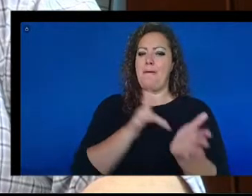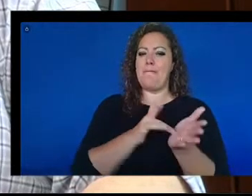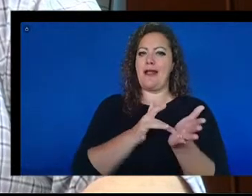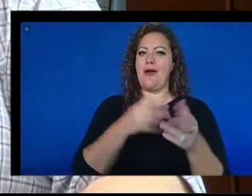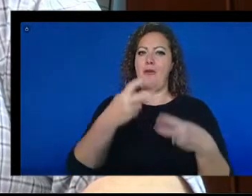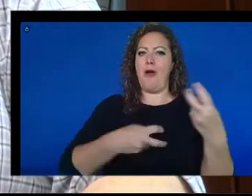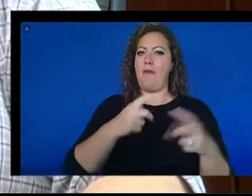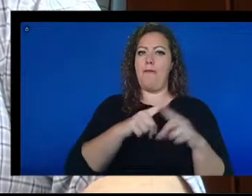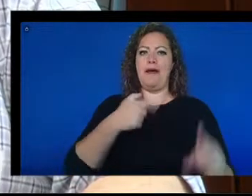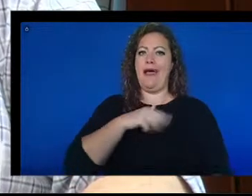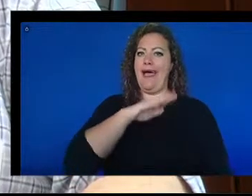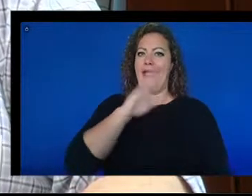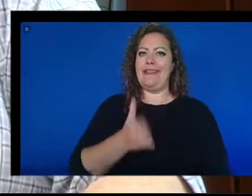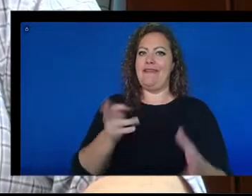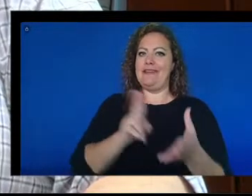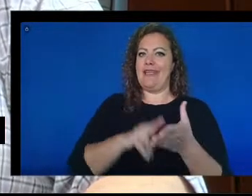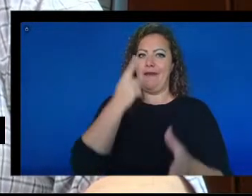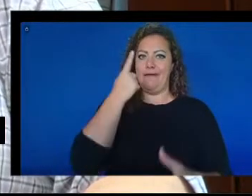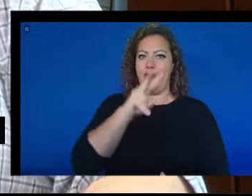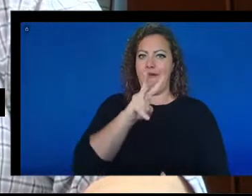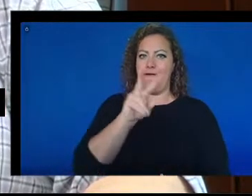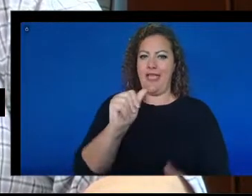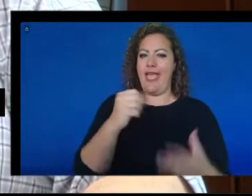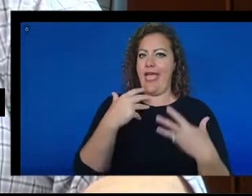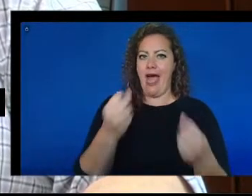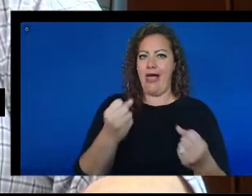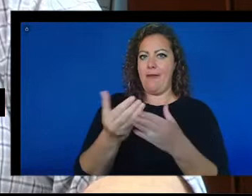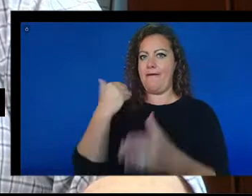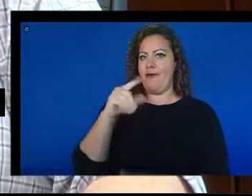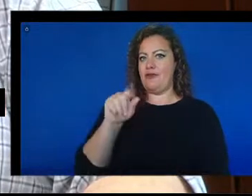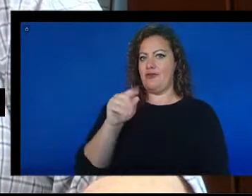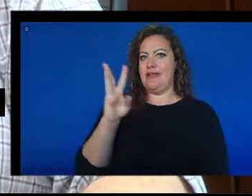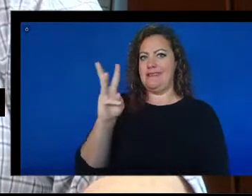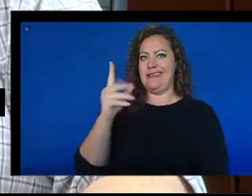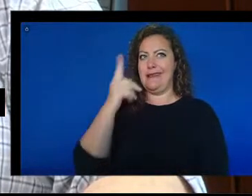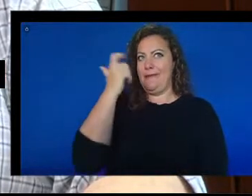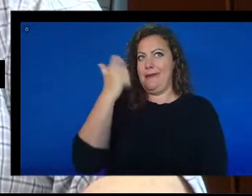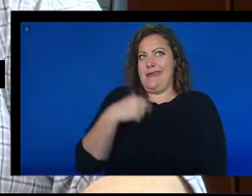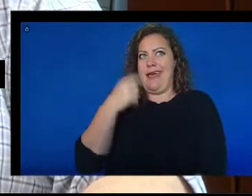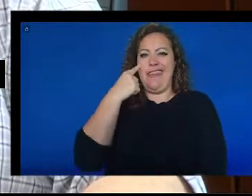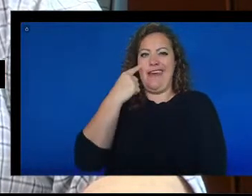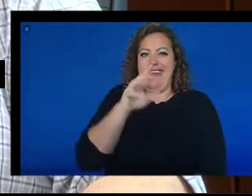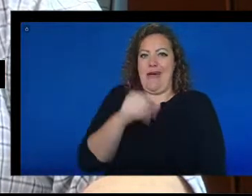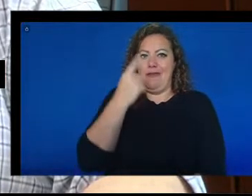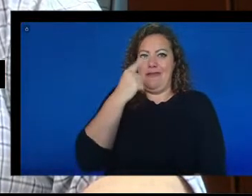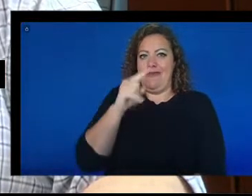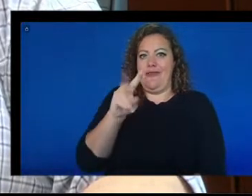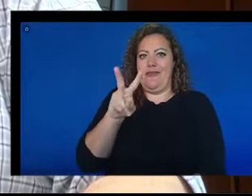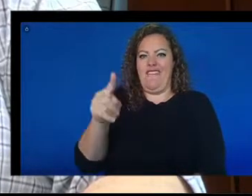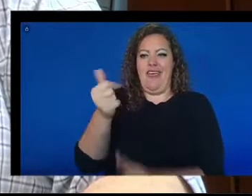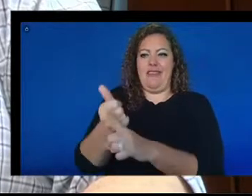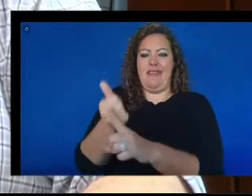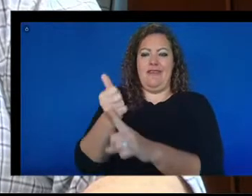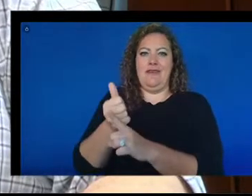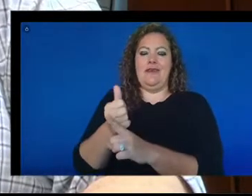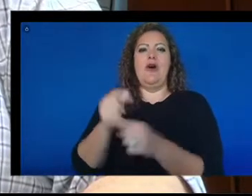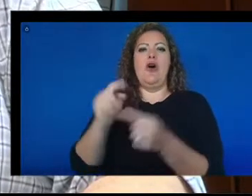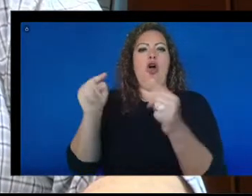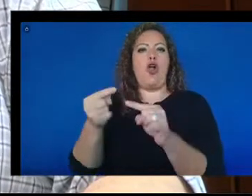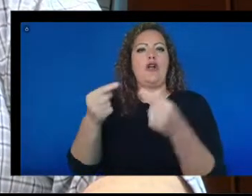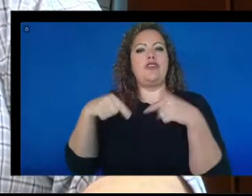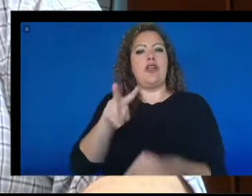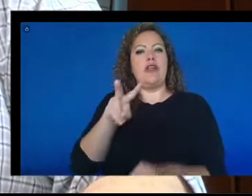before 2016 because I thought it was for veterans who were hurt and maimed in Vietnam and other wars.